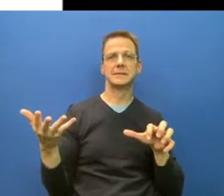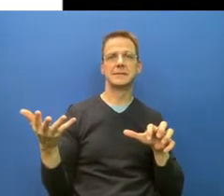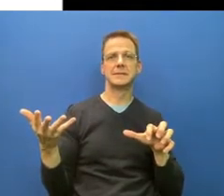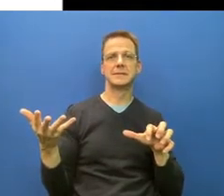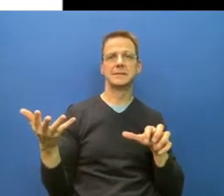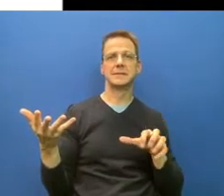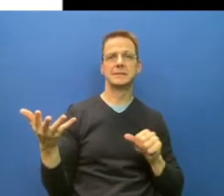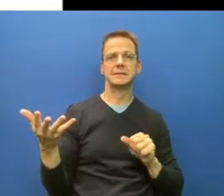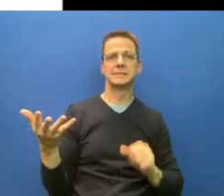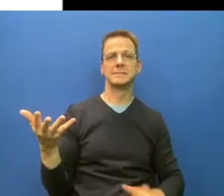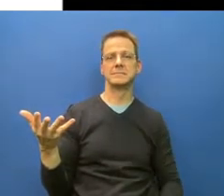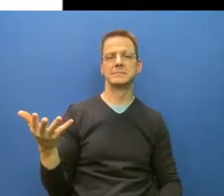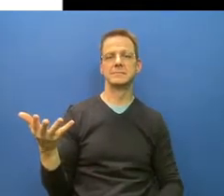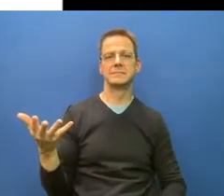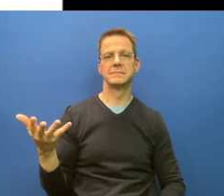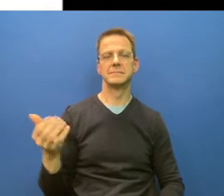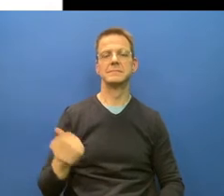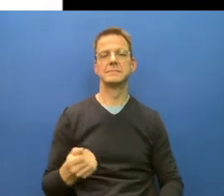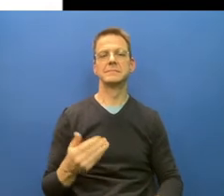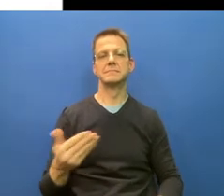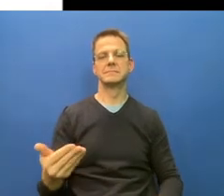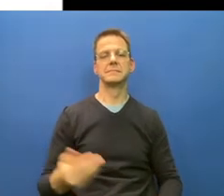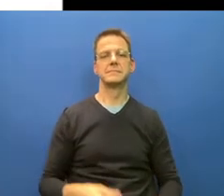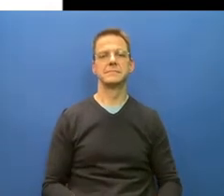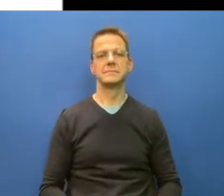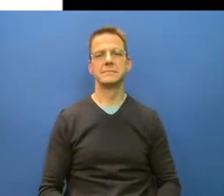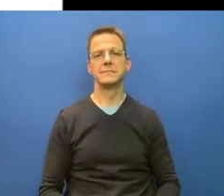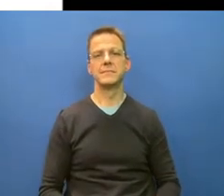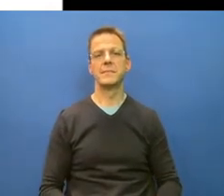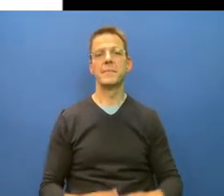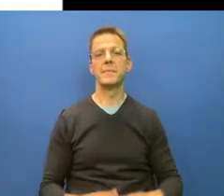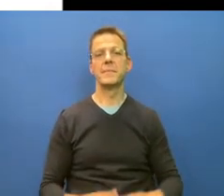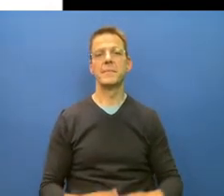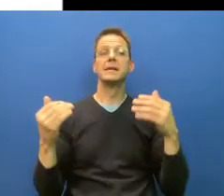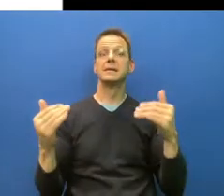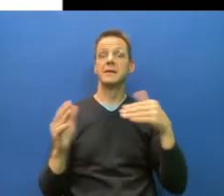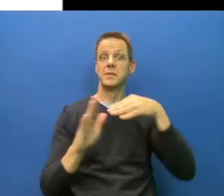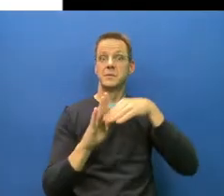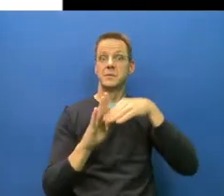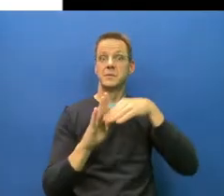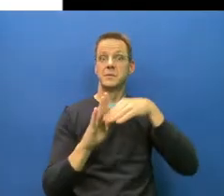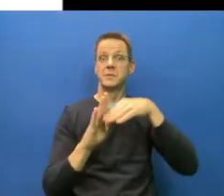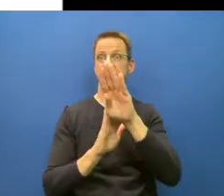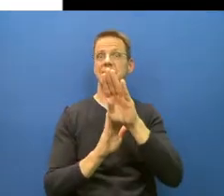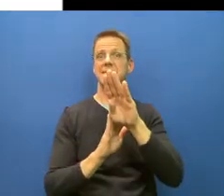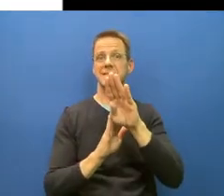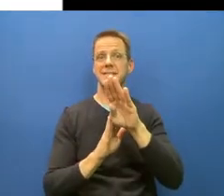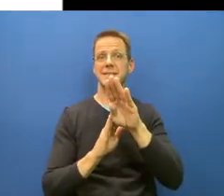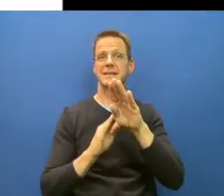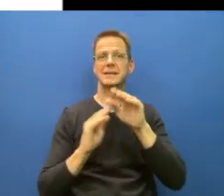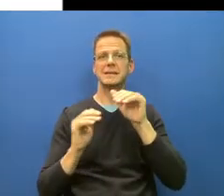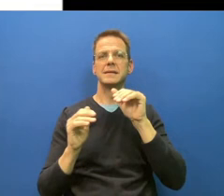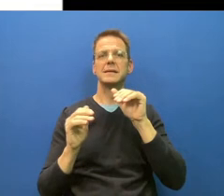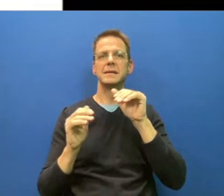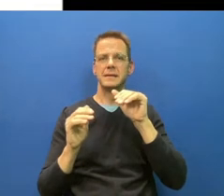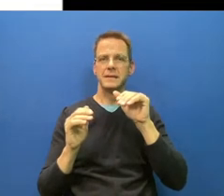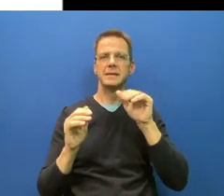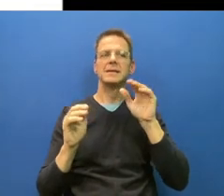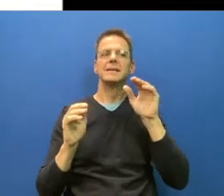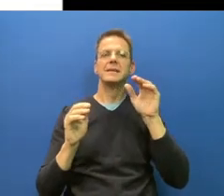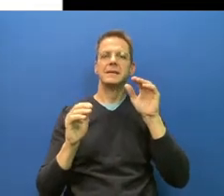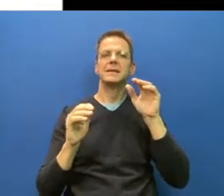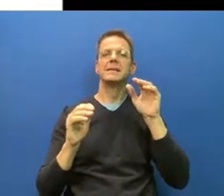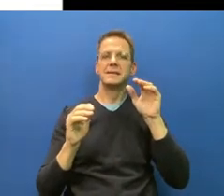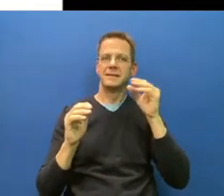making the waves. So our policies are making the waves, basically. So it's not something external. It's if we have